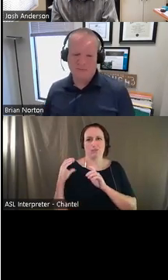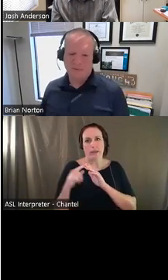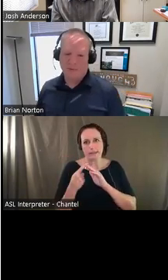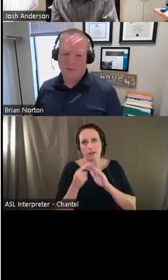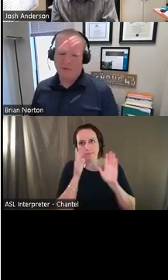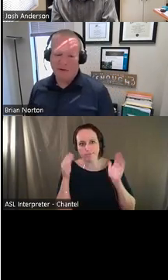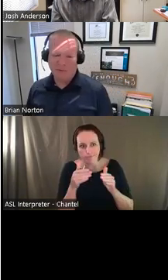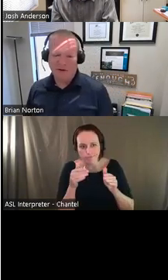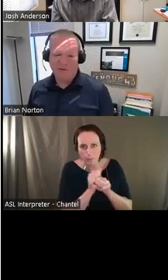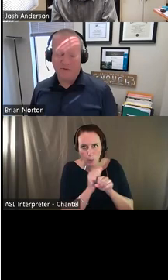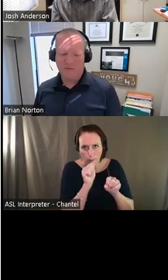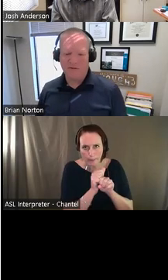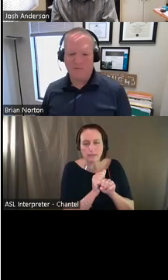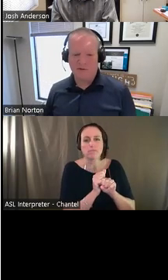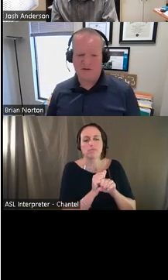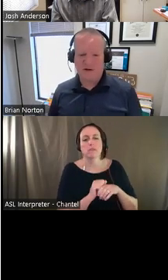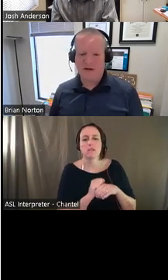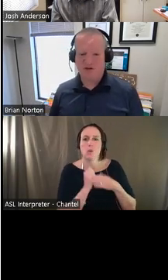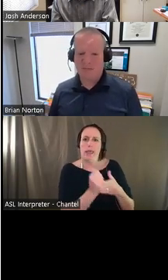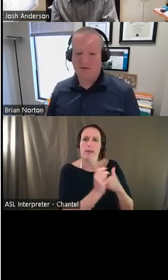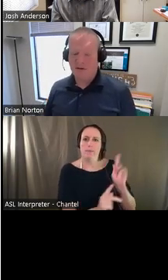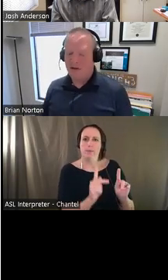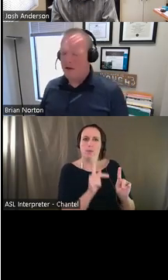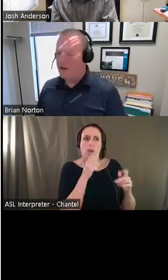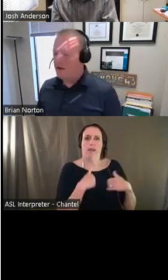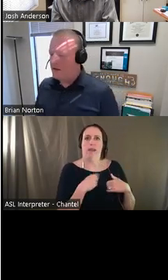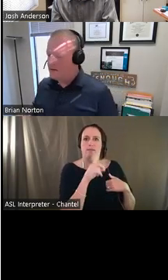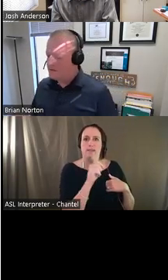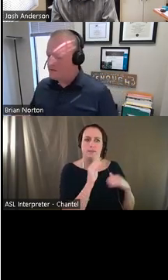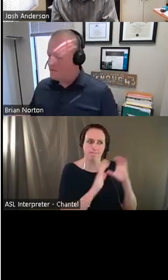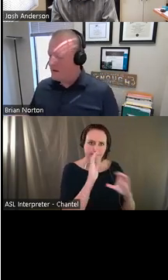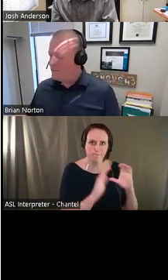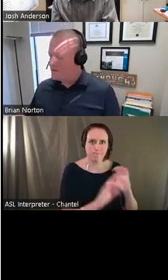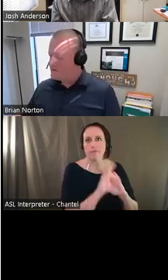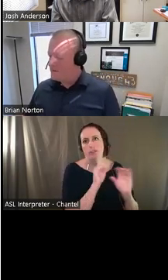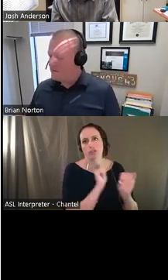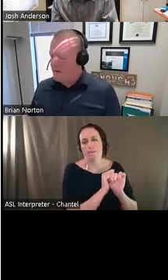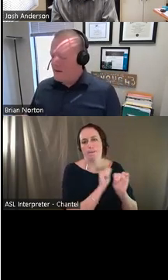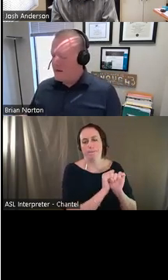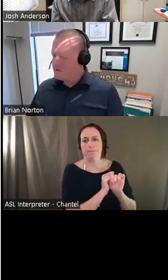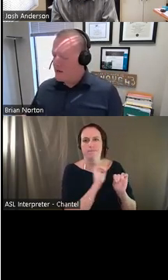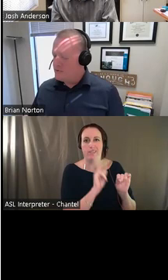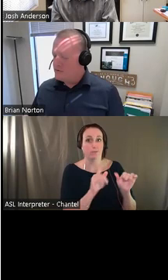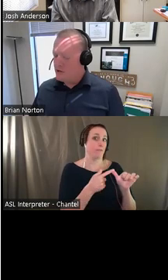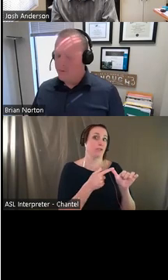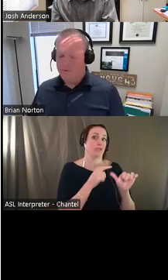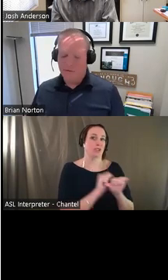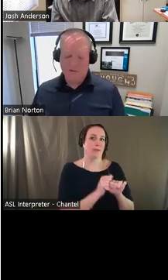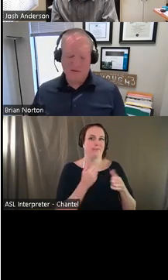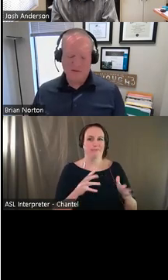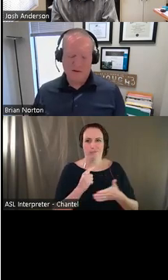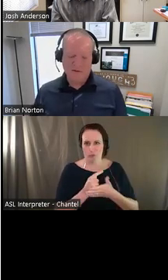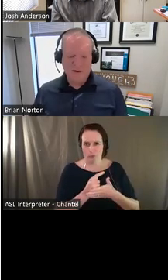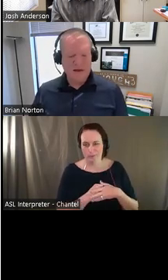large employment program where we help folks with disabilities find jobs. And that's where I got my start as a job coach, helping